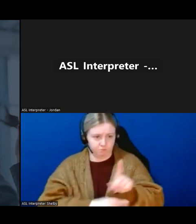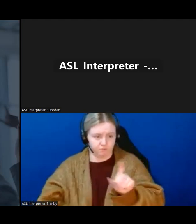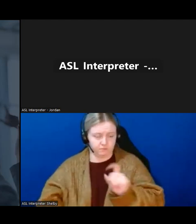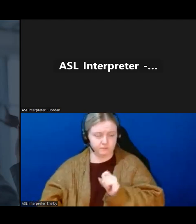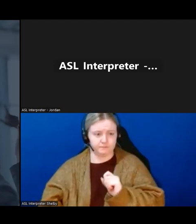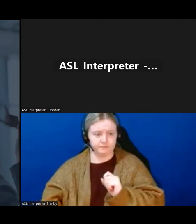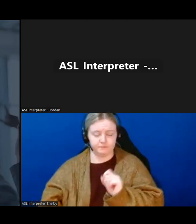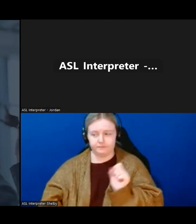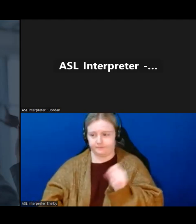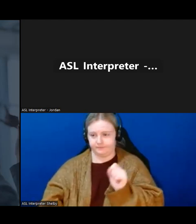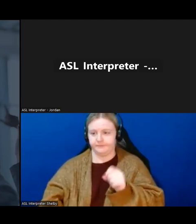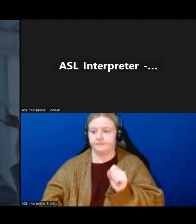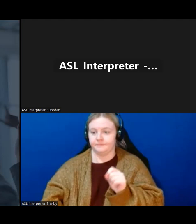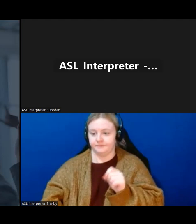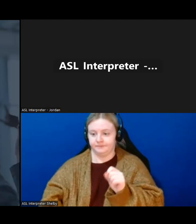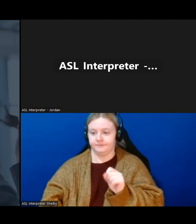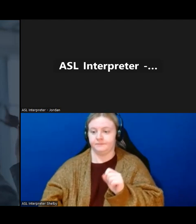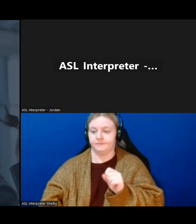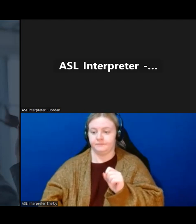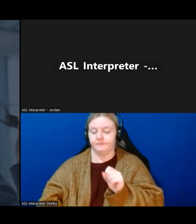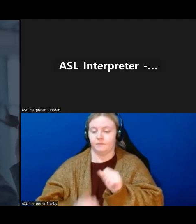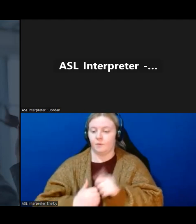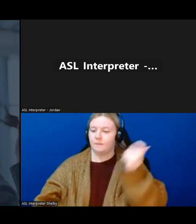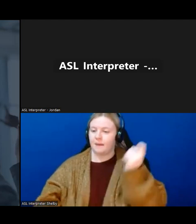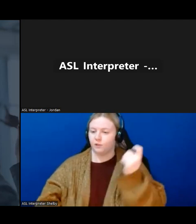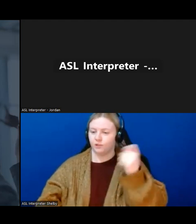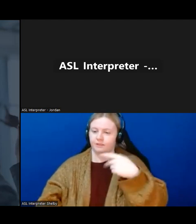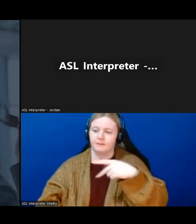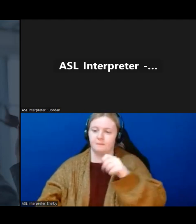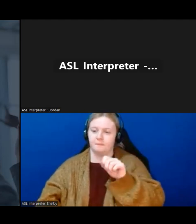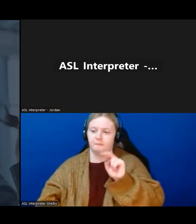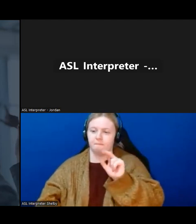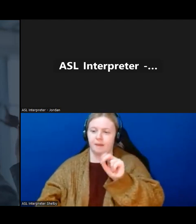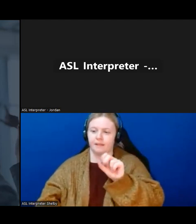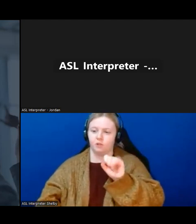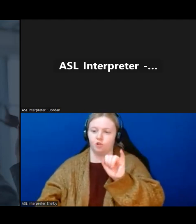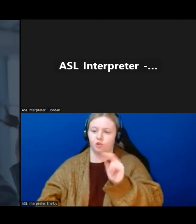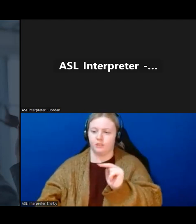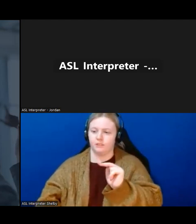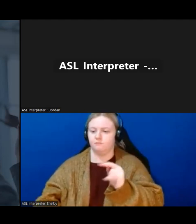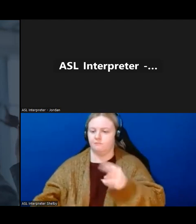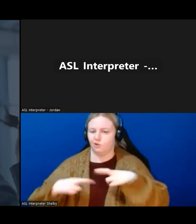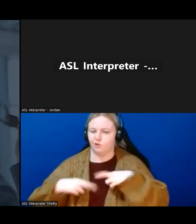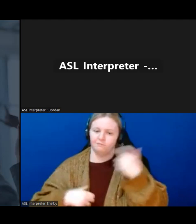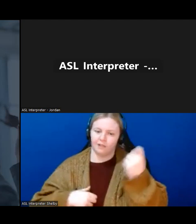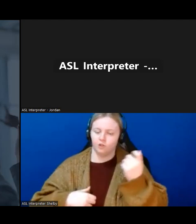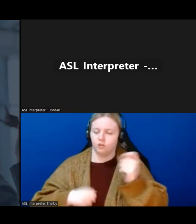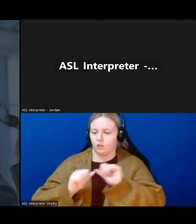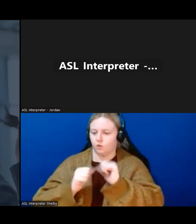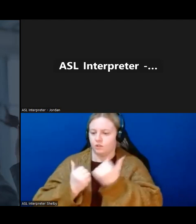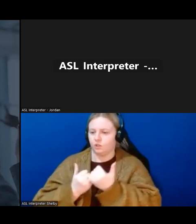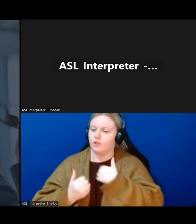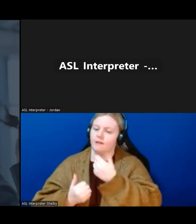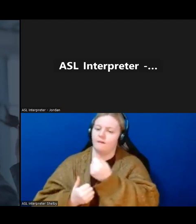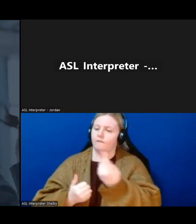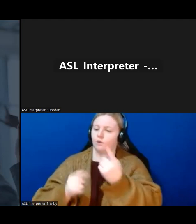Yes, with the Pensioners Association, we got a couple of different in person sessions.